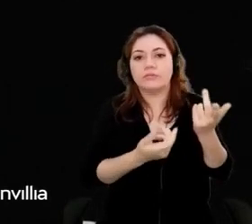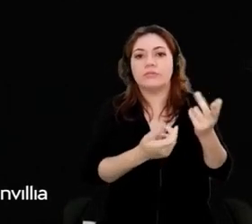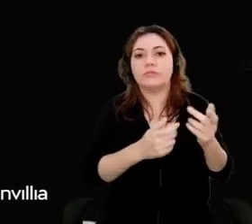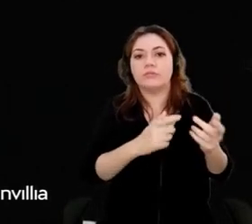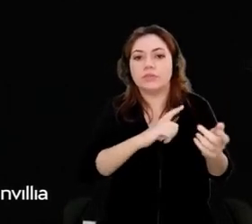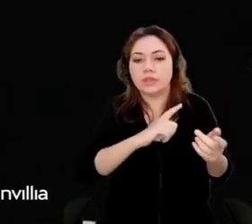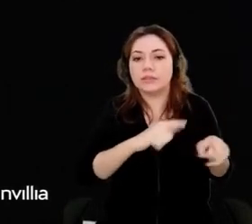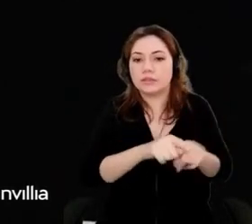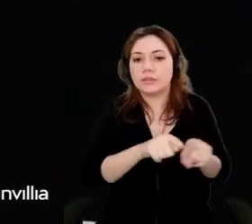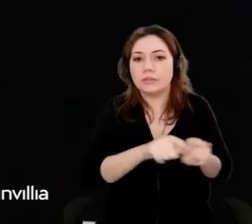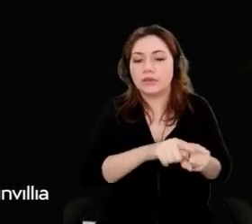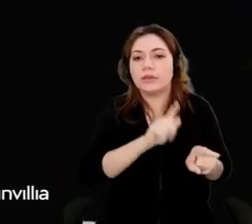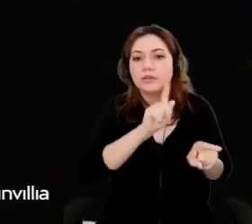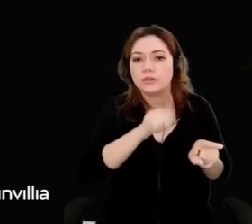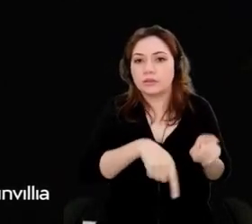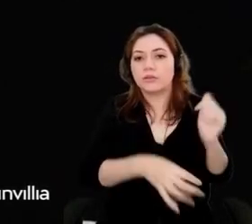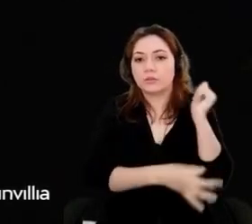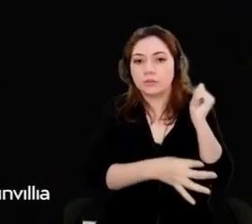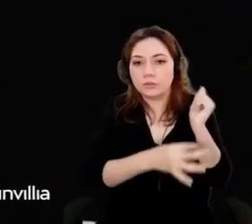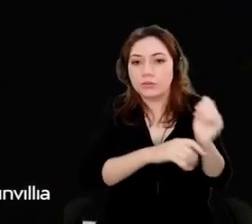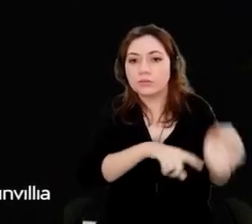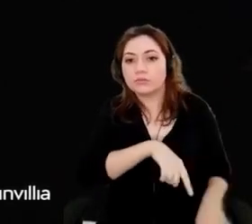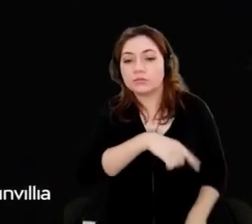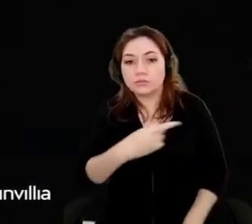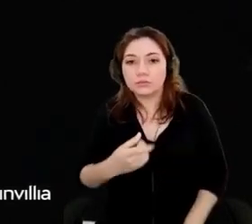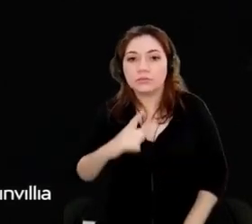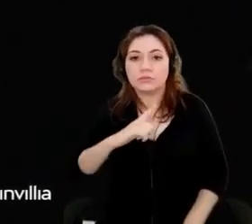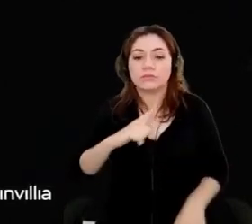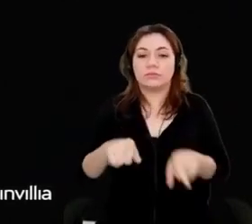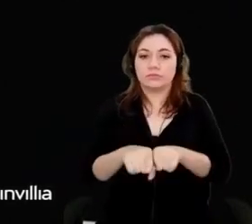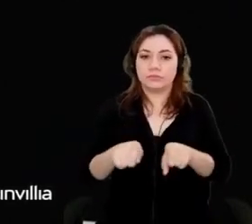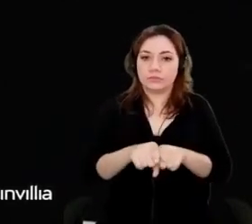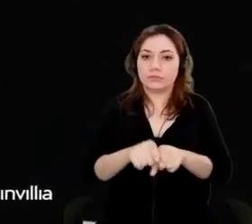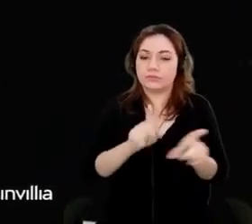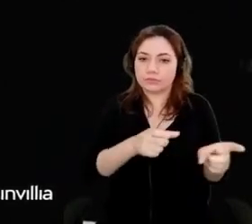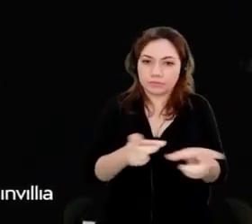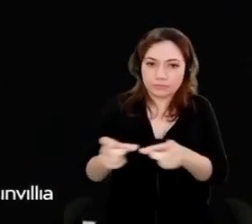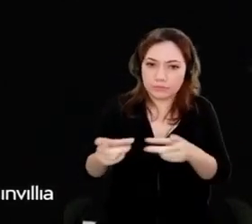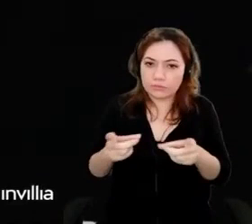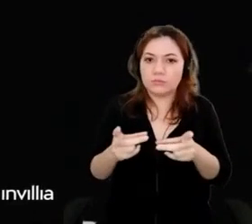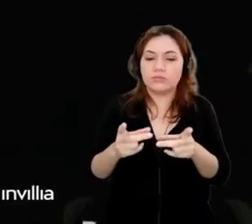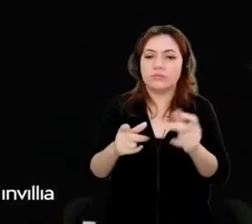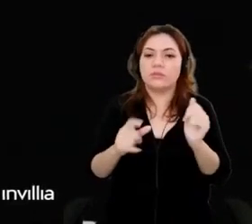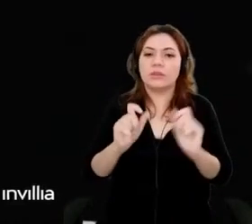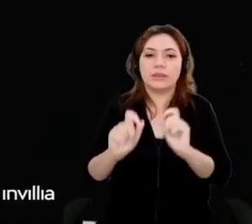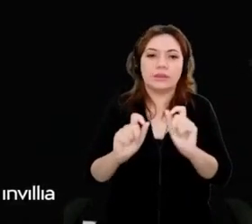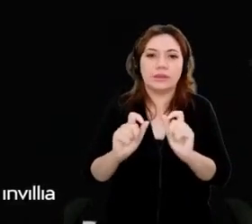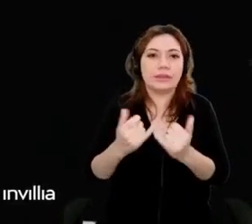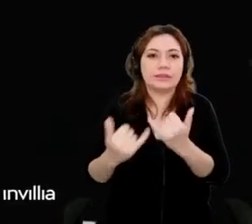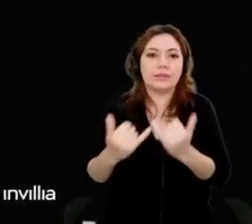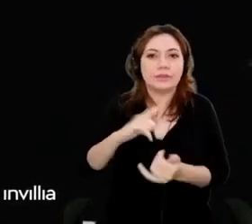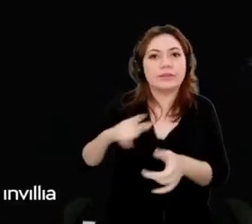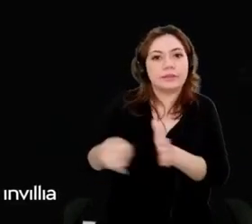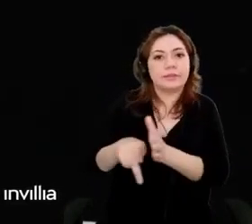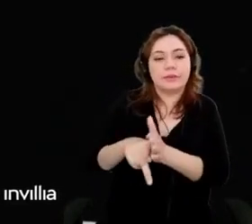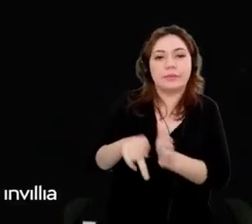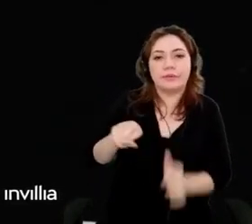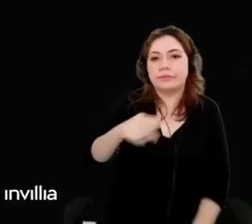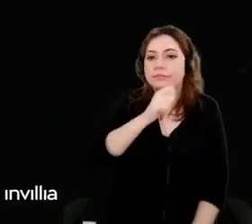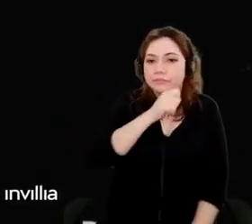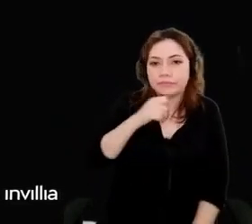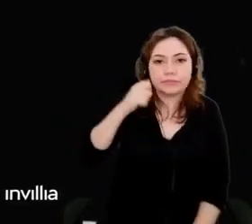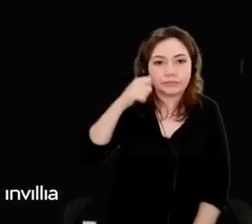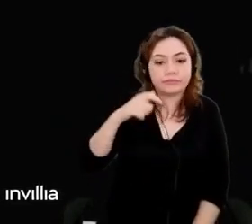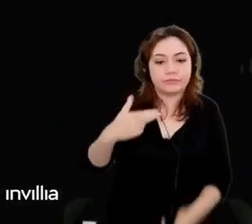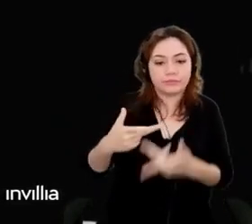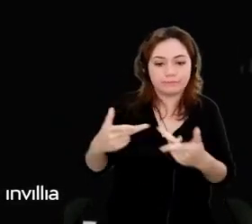we support integration with commercial tools like Amazon Q Builder and others. Here we combine AI